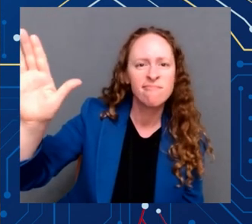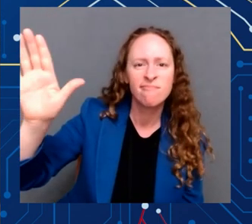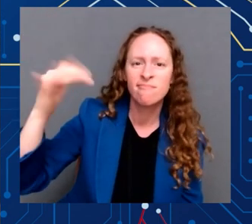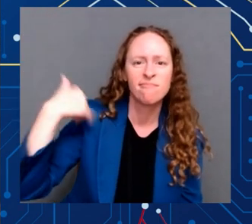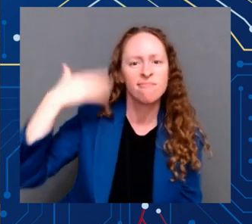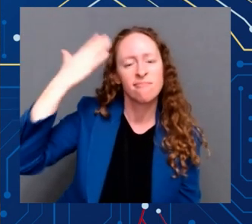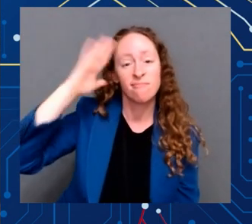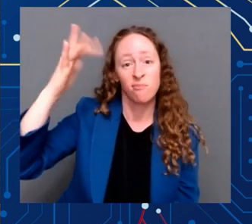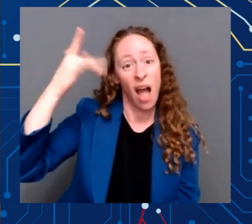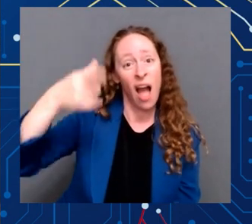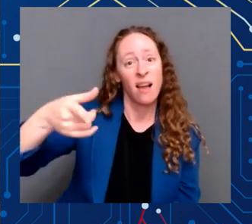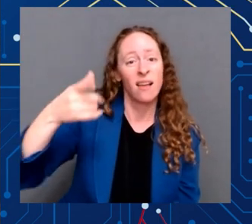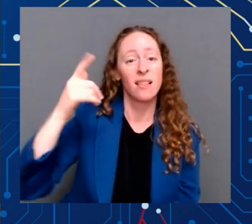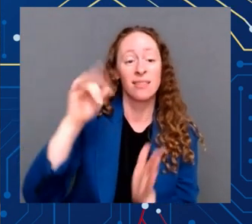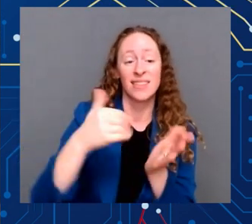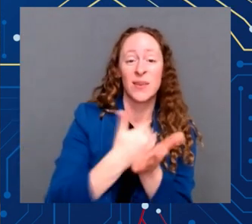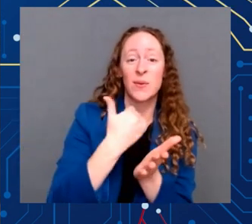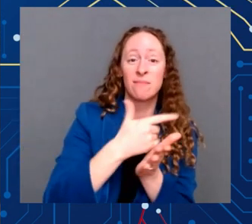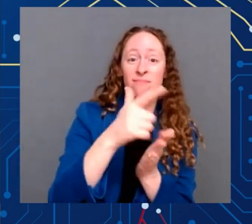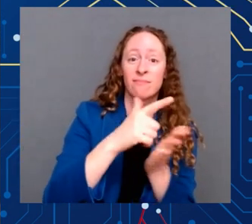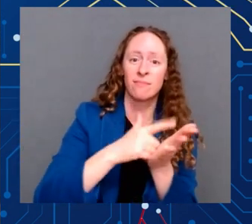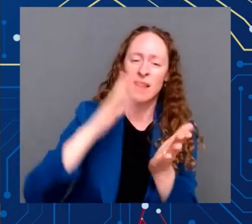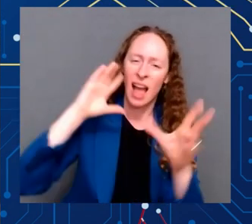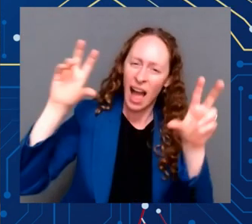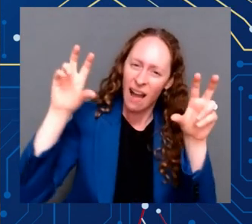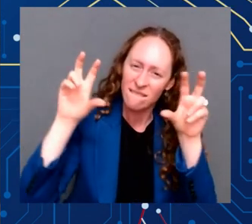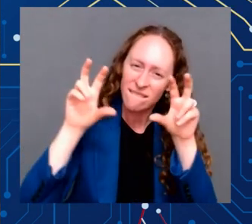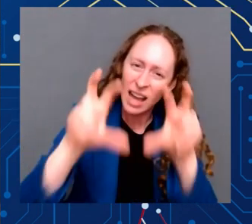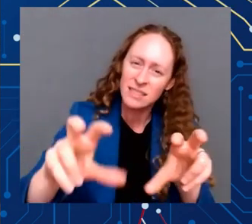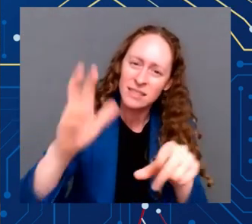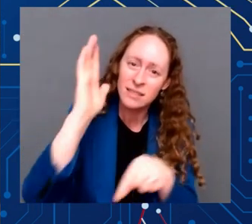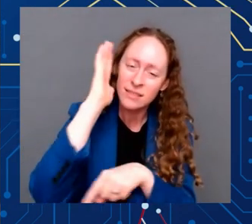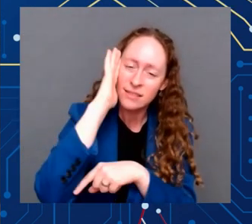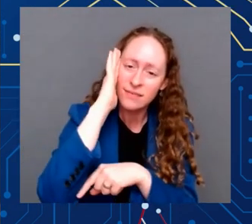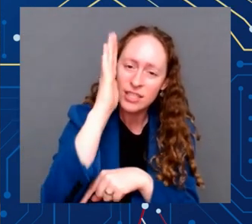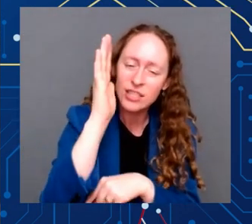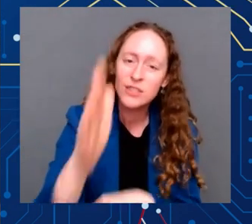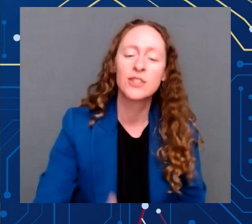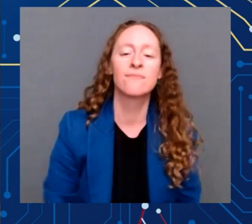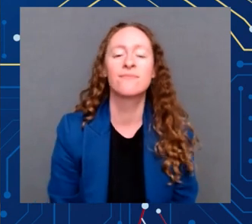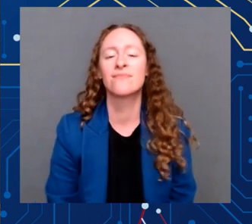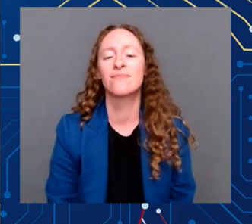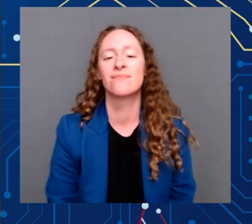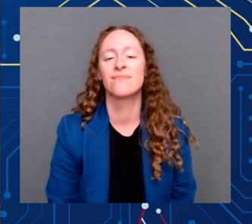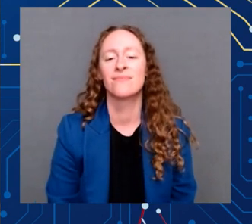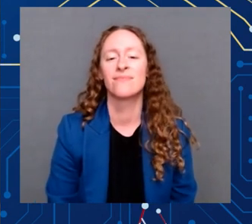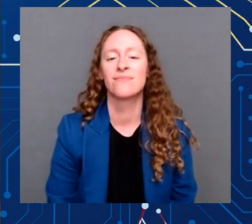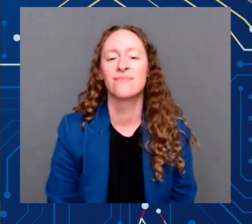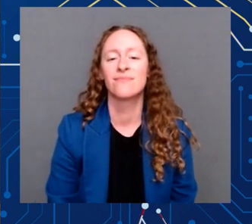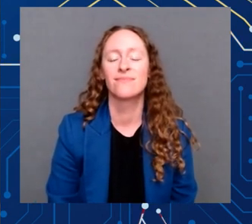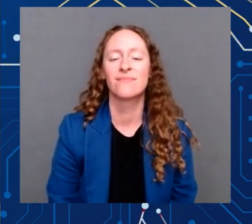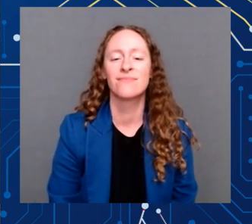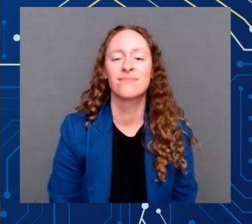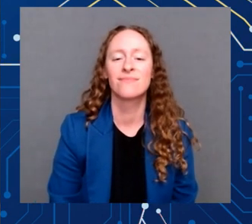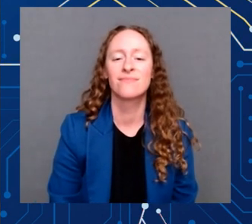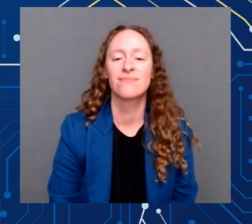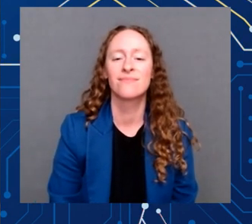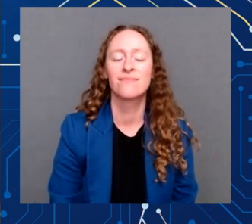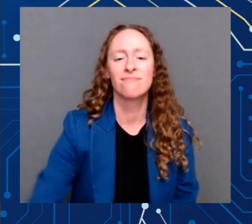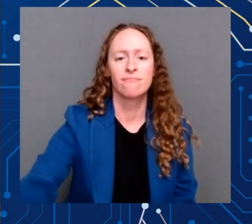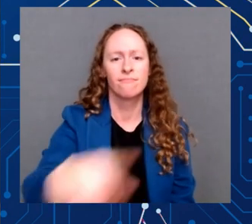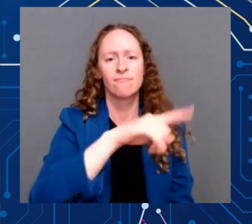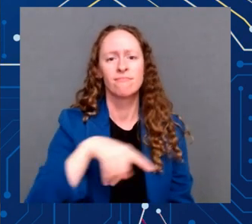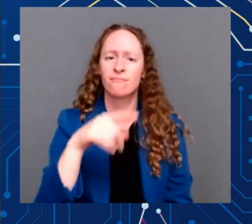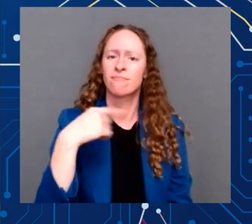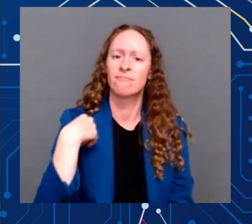have witnessed the slow erosion of America's semiconductor industry, we will bring these jobs back to our shores